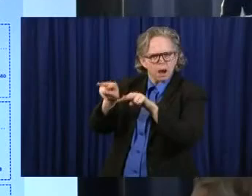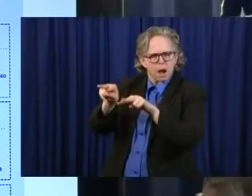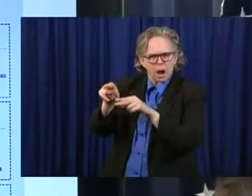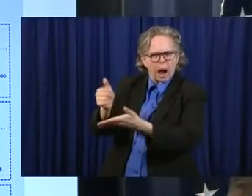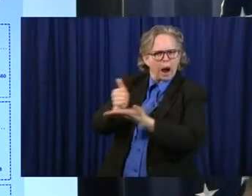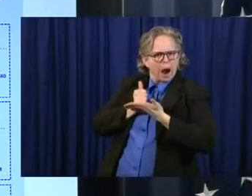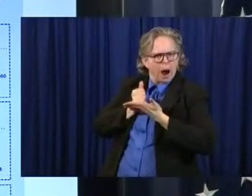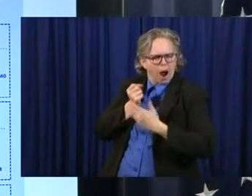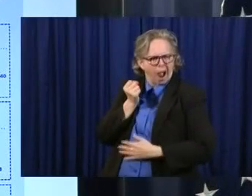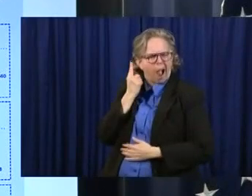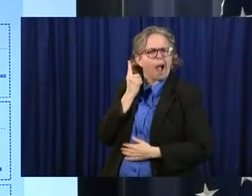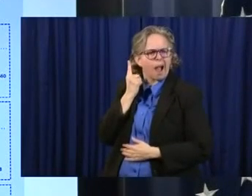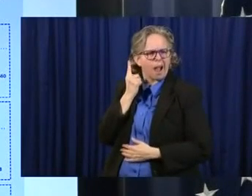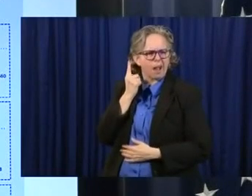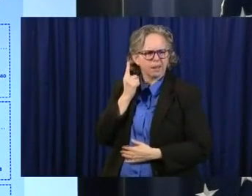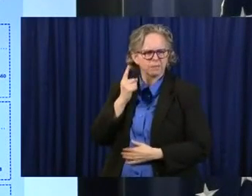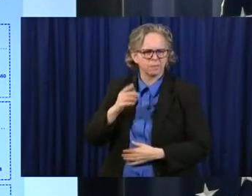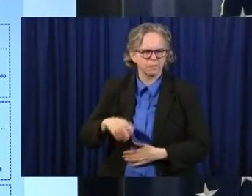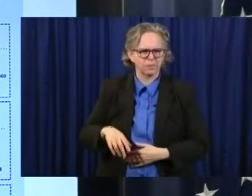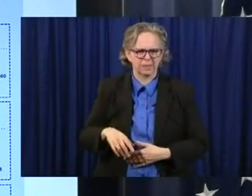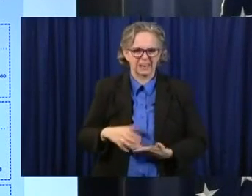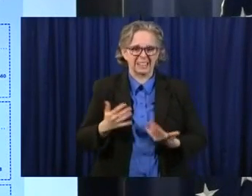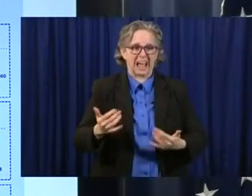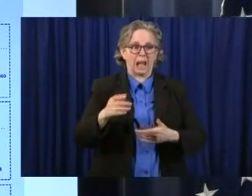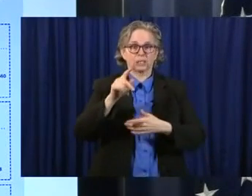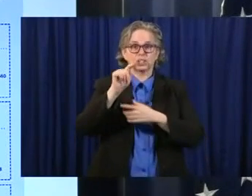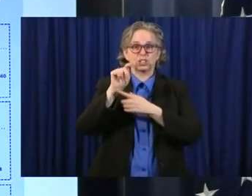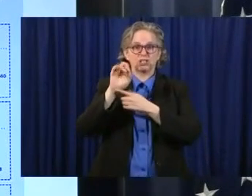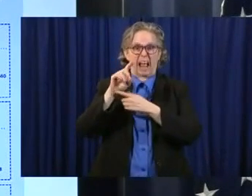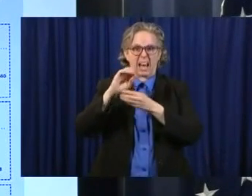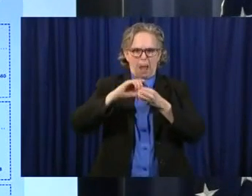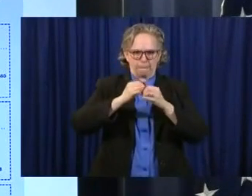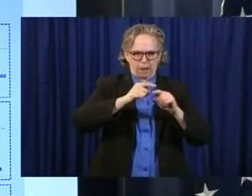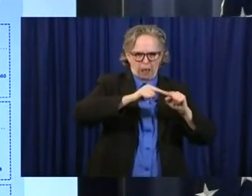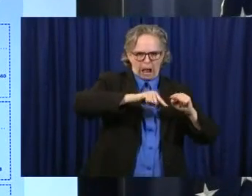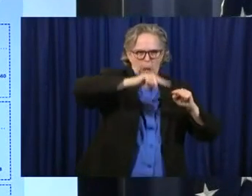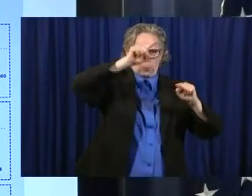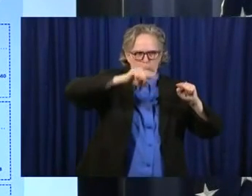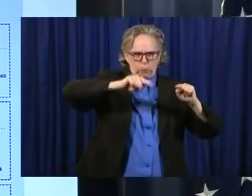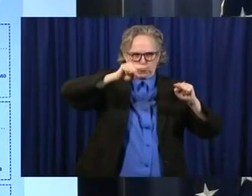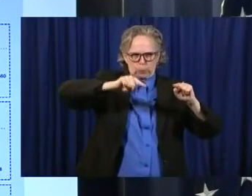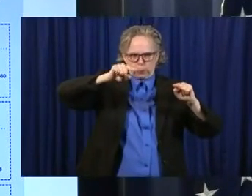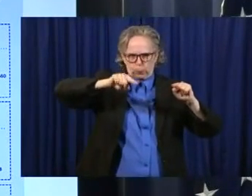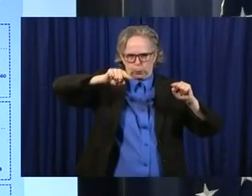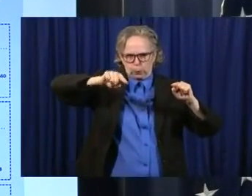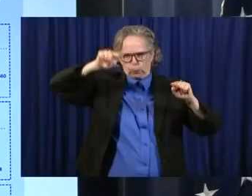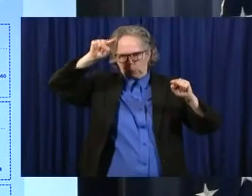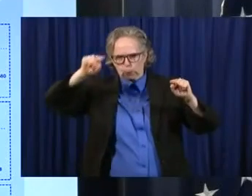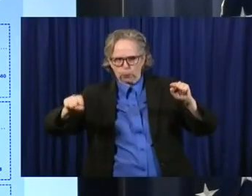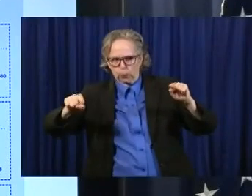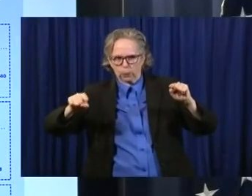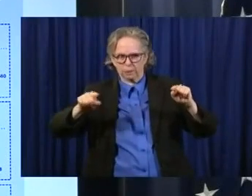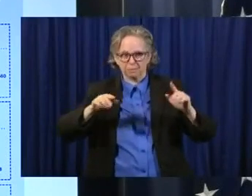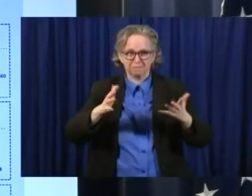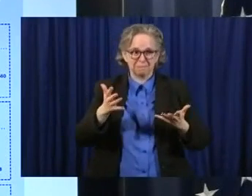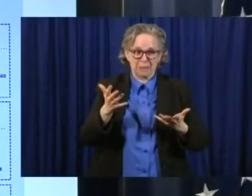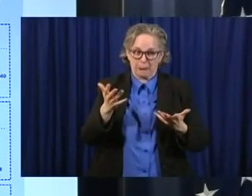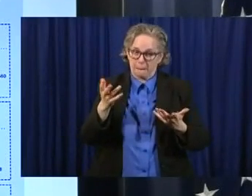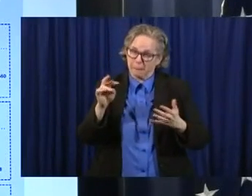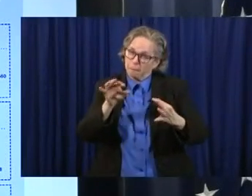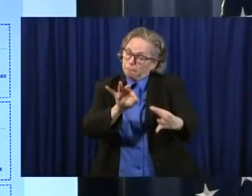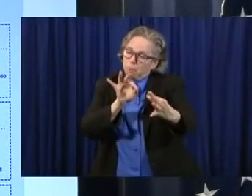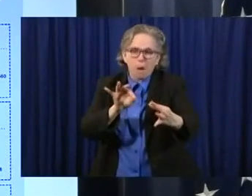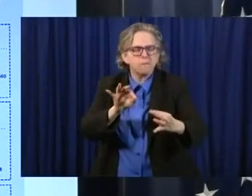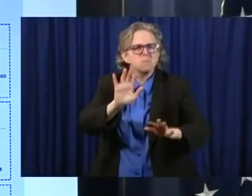look at the trend line. And so the trend line may be not as good as we would want, certainly, but it is what it is.